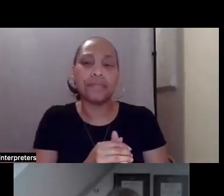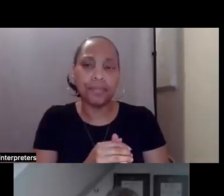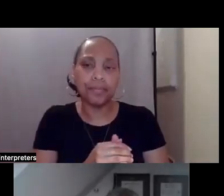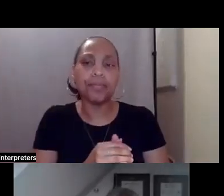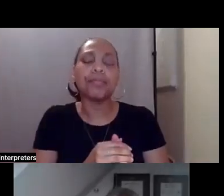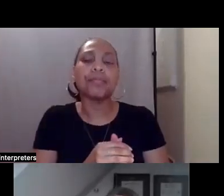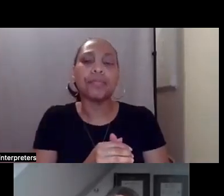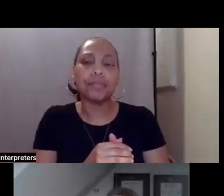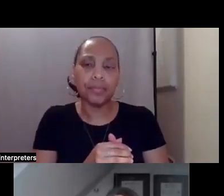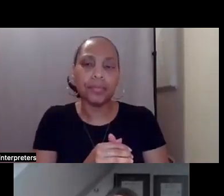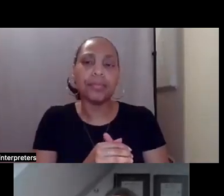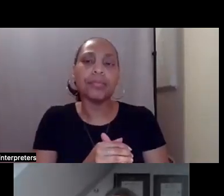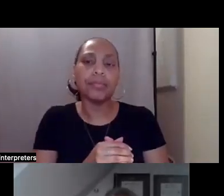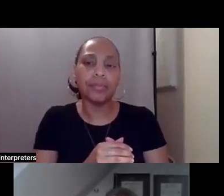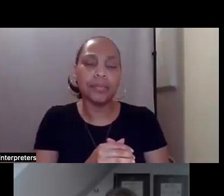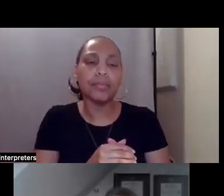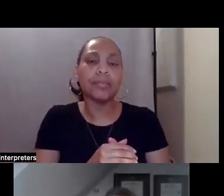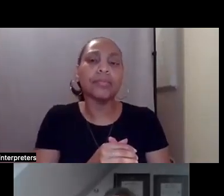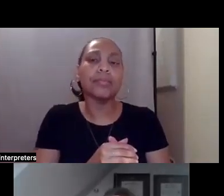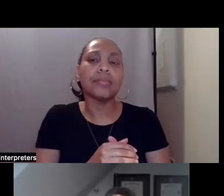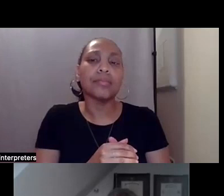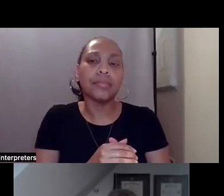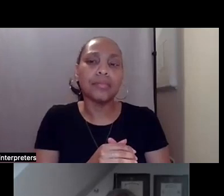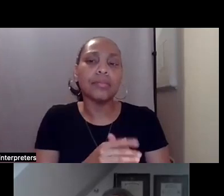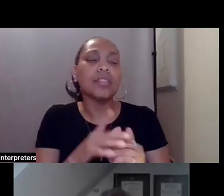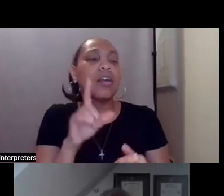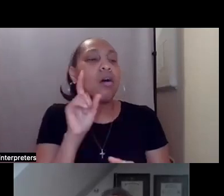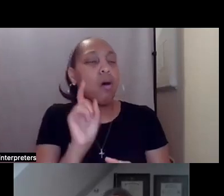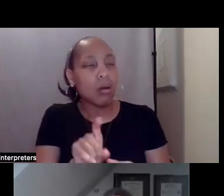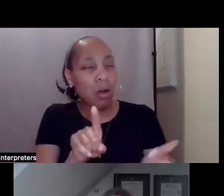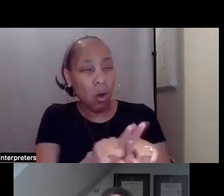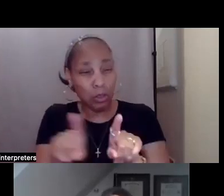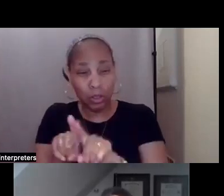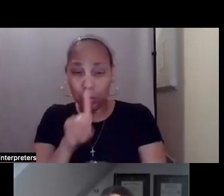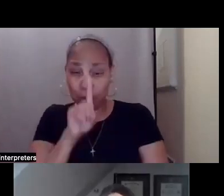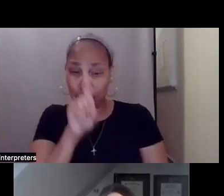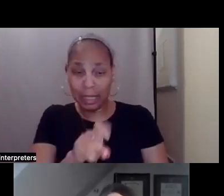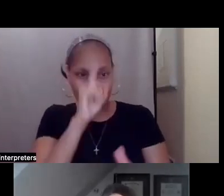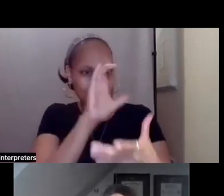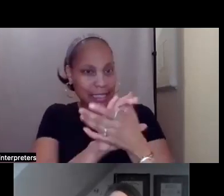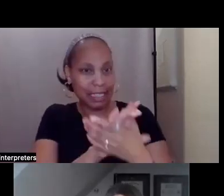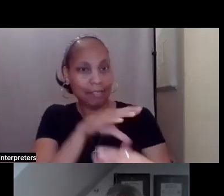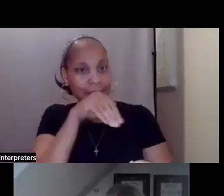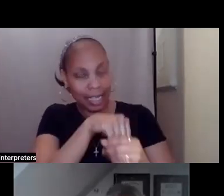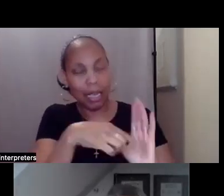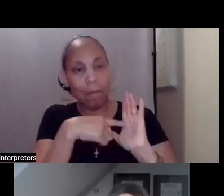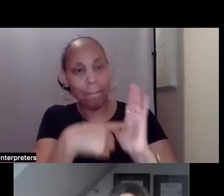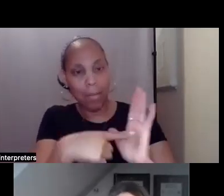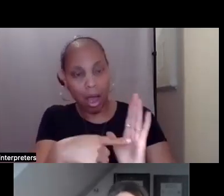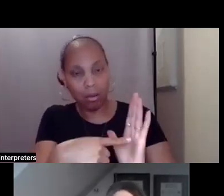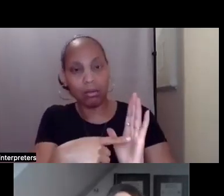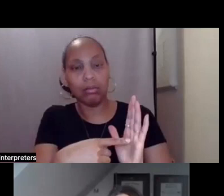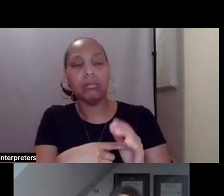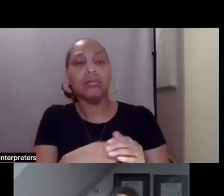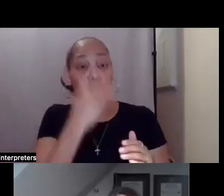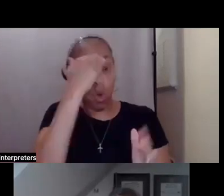Beyond knowledge, supports coordinators must also have a belief, a belief in the model, not only a self-direction a viable model of